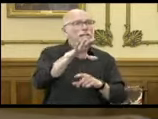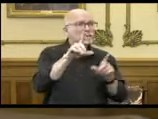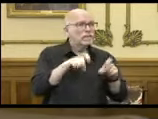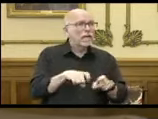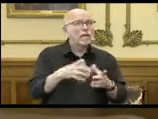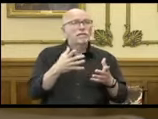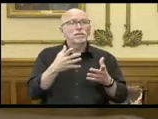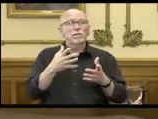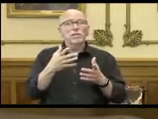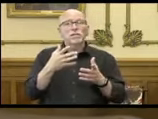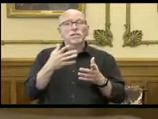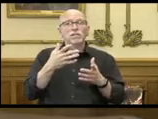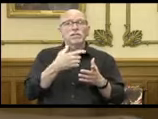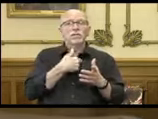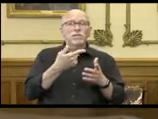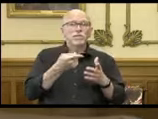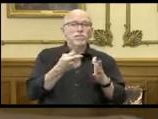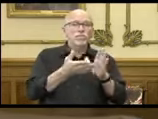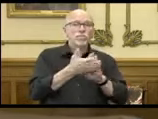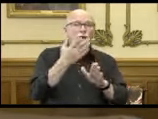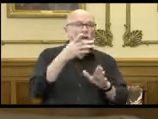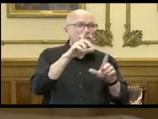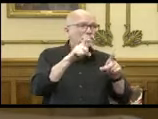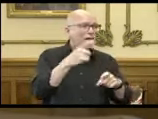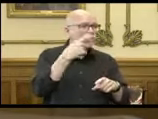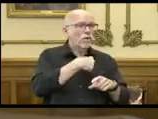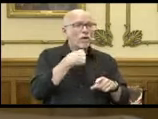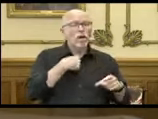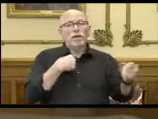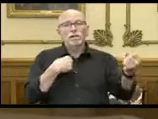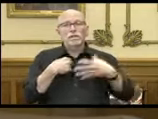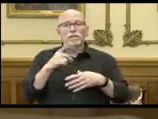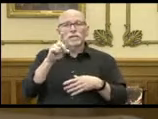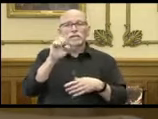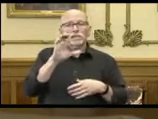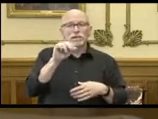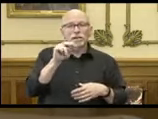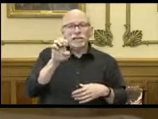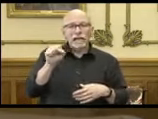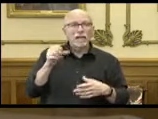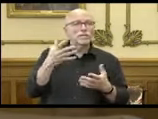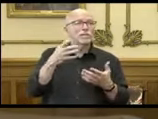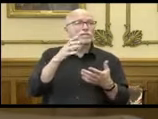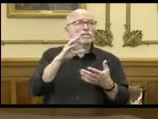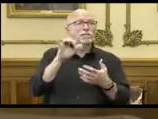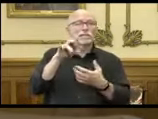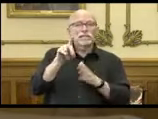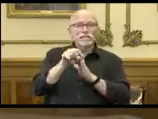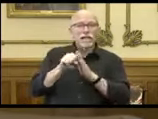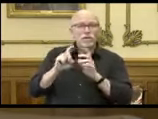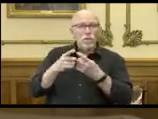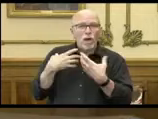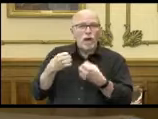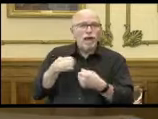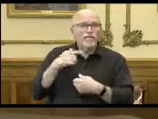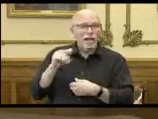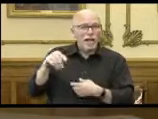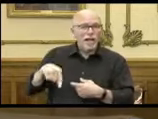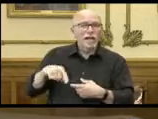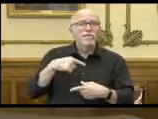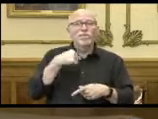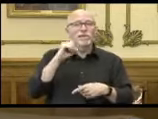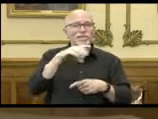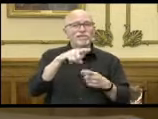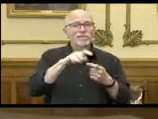can IU run them for us quickly? Can Deaconess run it? Can our own lab at the Indiana State Department of Health, can we get them sent to